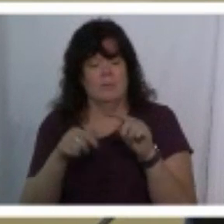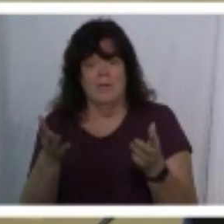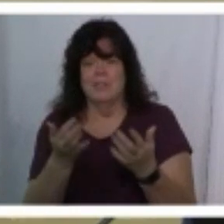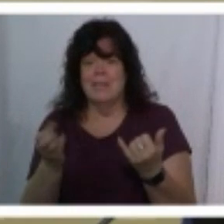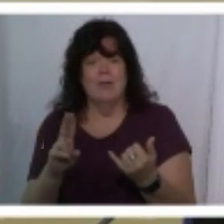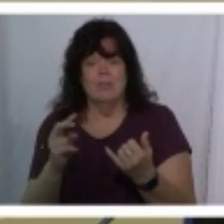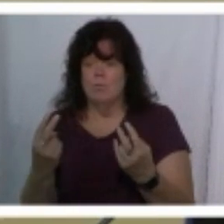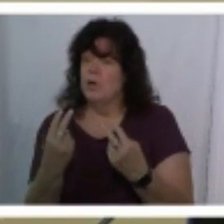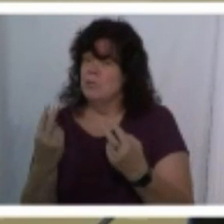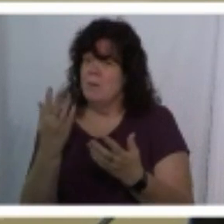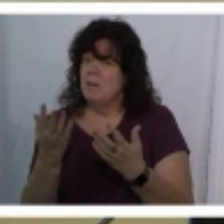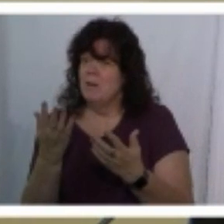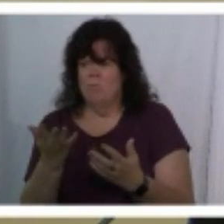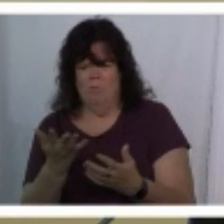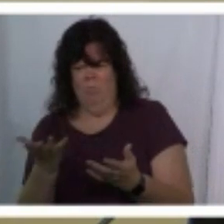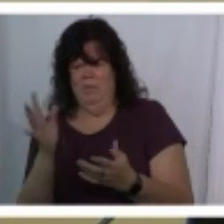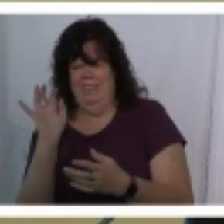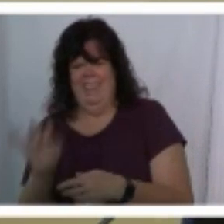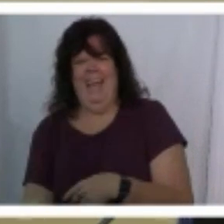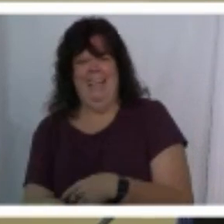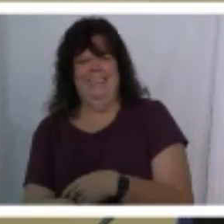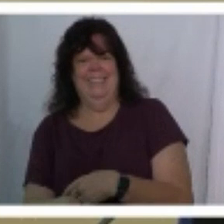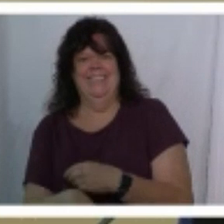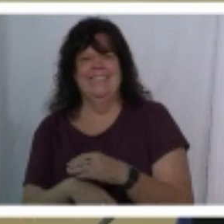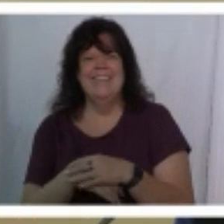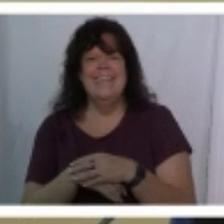are just checking us out going what the heck is this